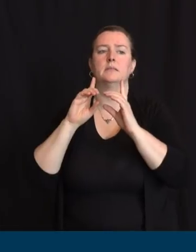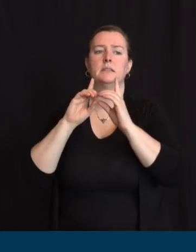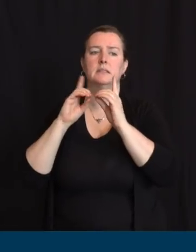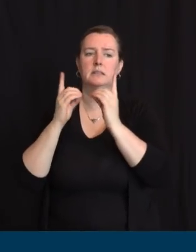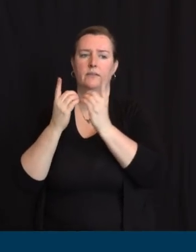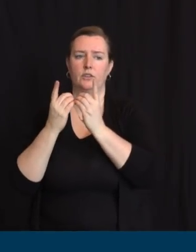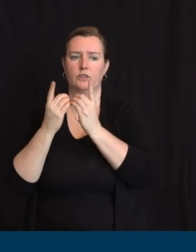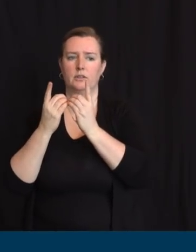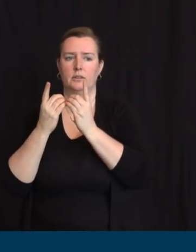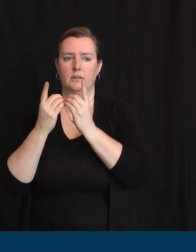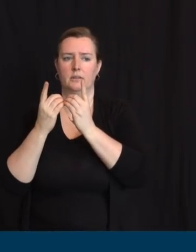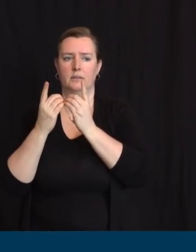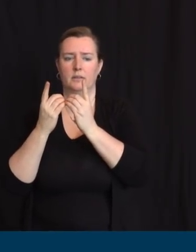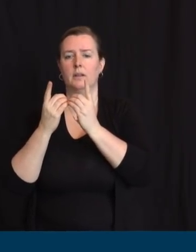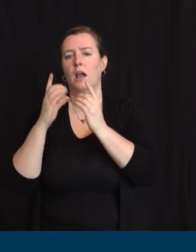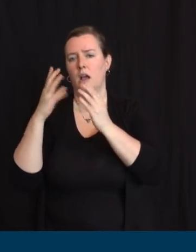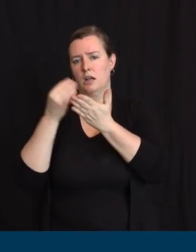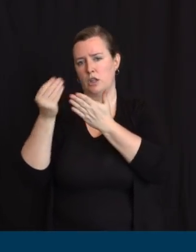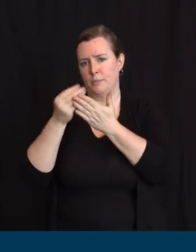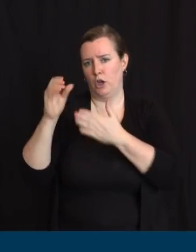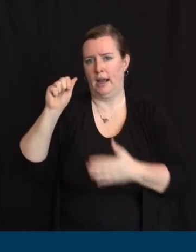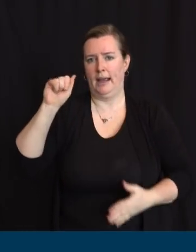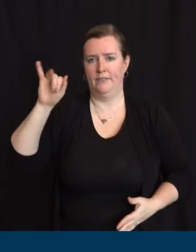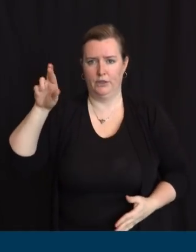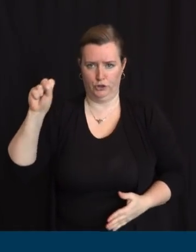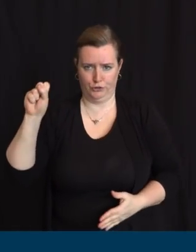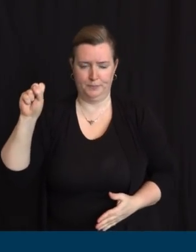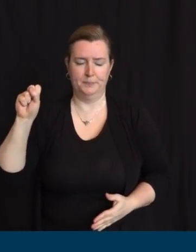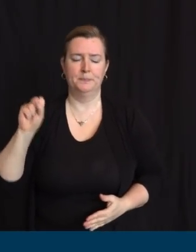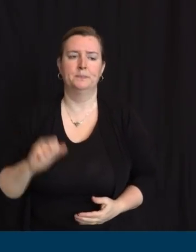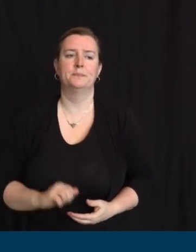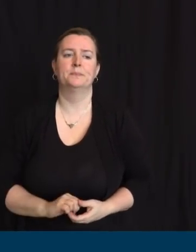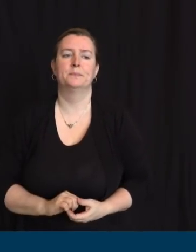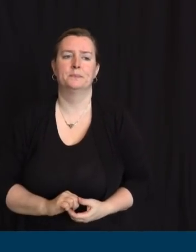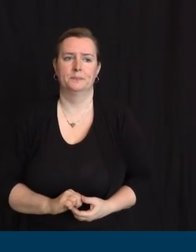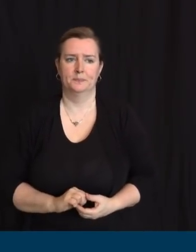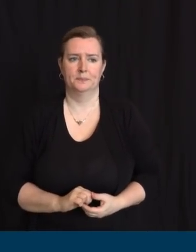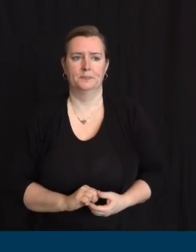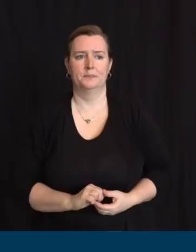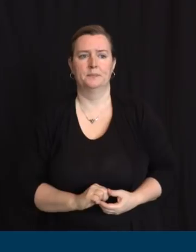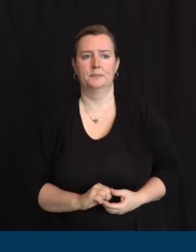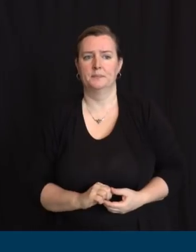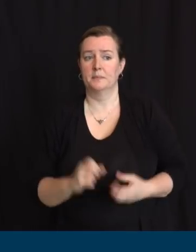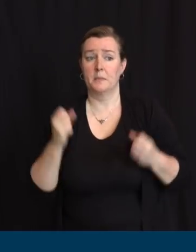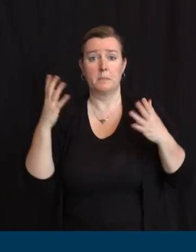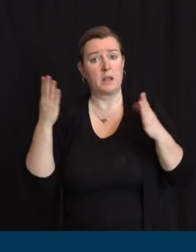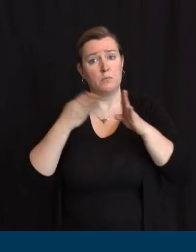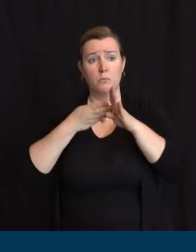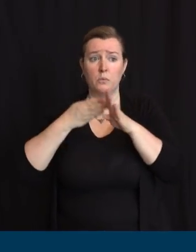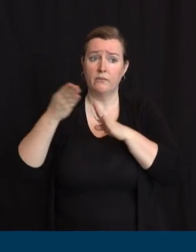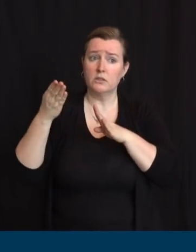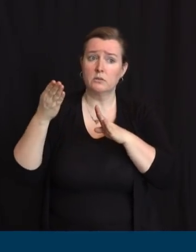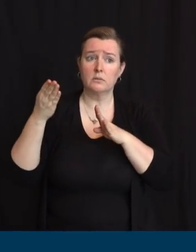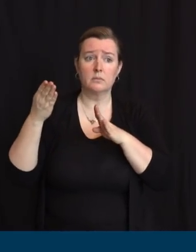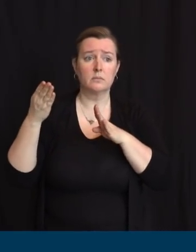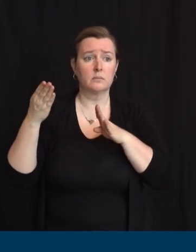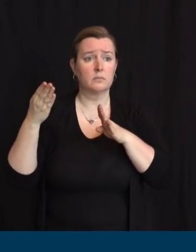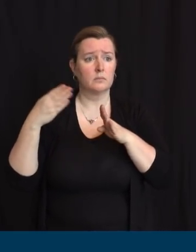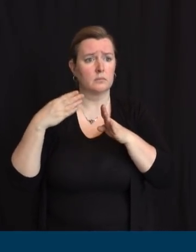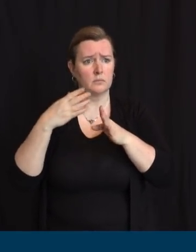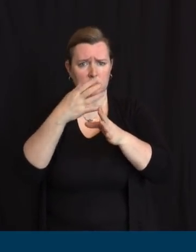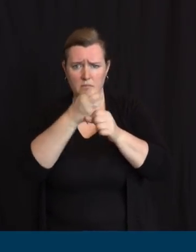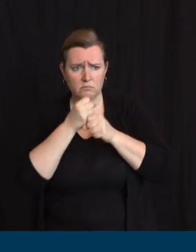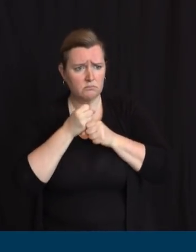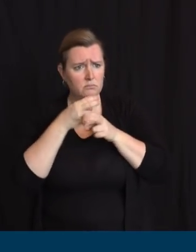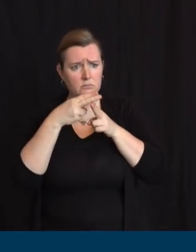care professionals who have received temporary emergency licenses, including professionals deployed to New Jersey with the National